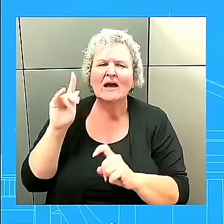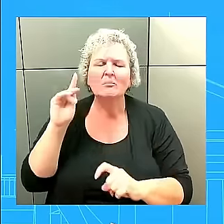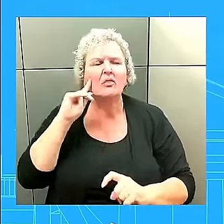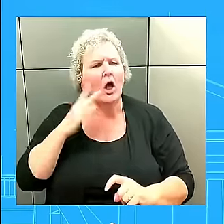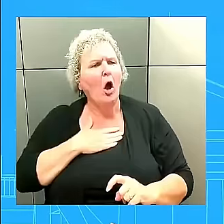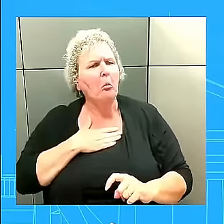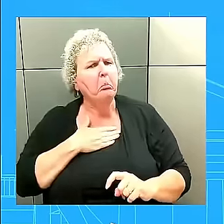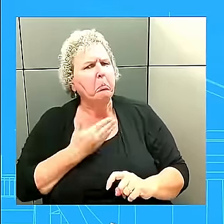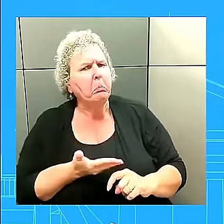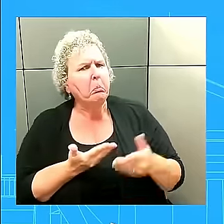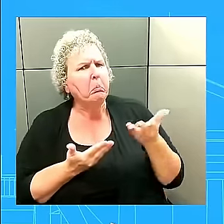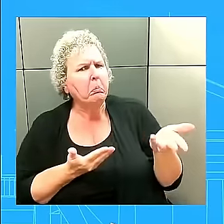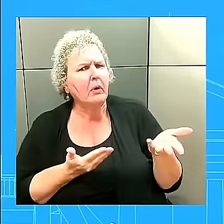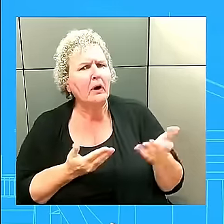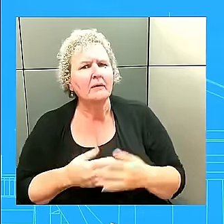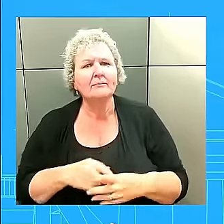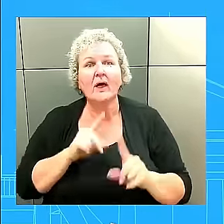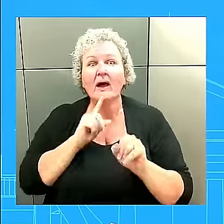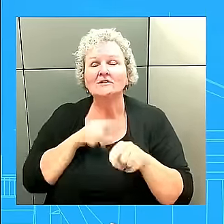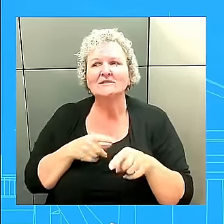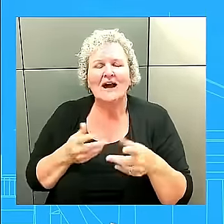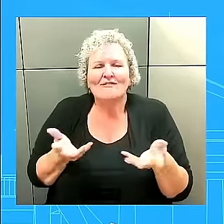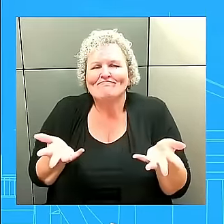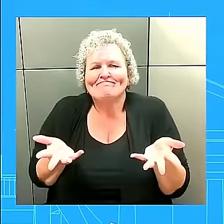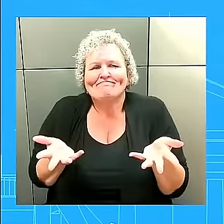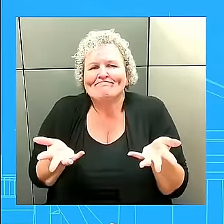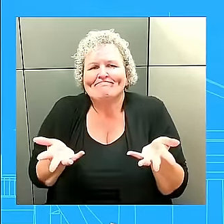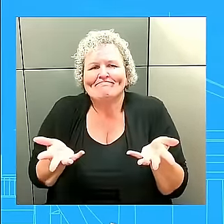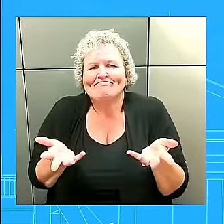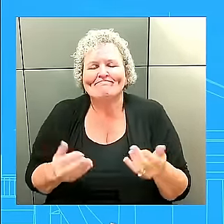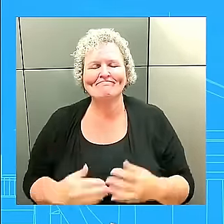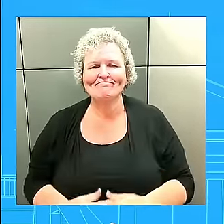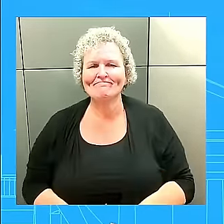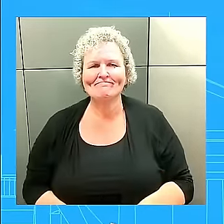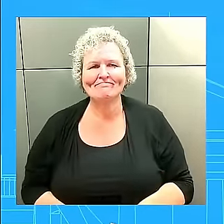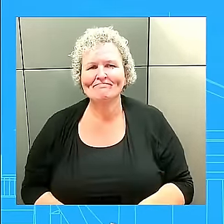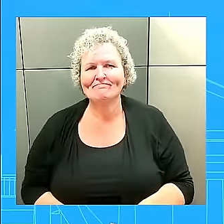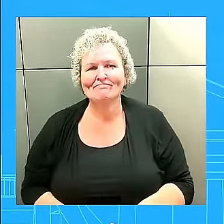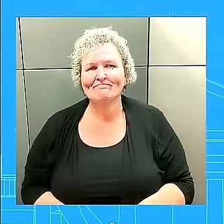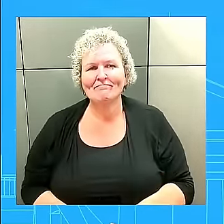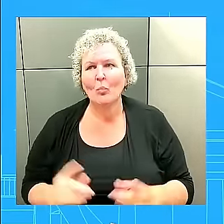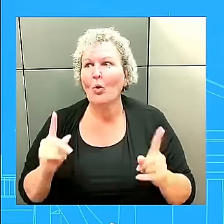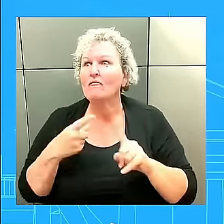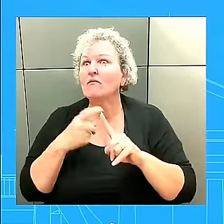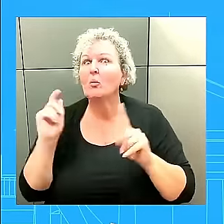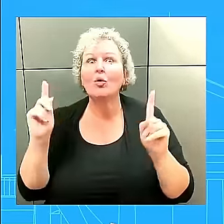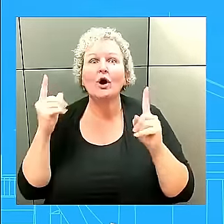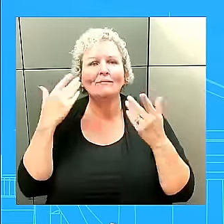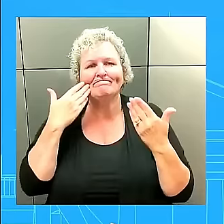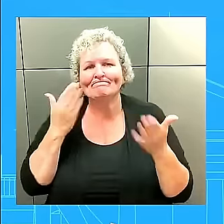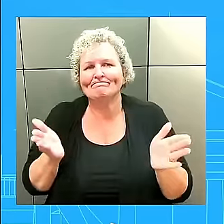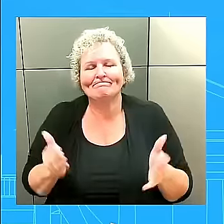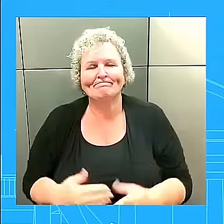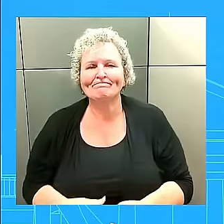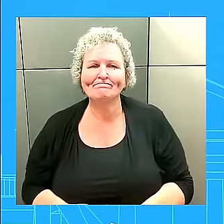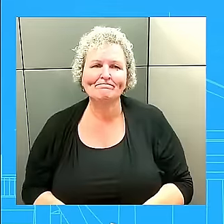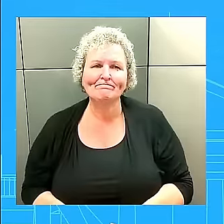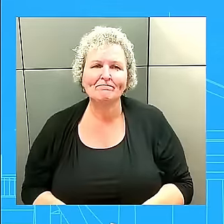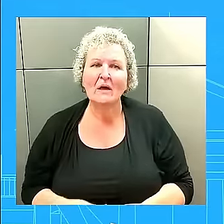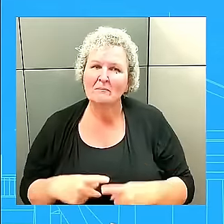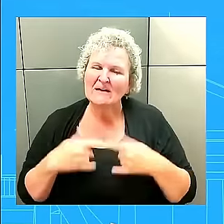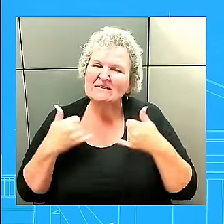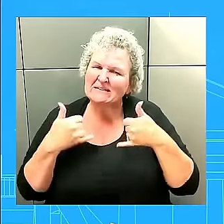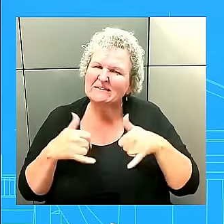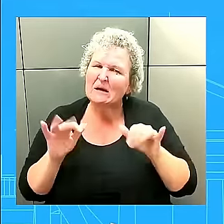Don't know what precipitated it. But I think it's important to remember that in the three plus years